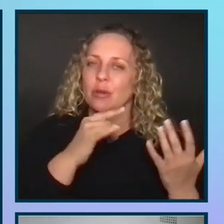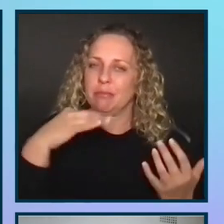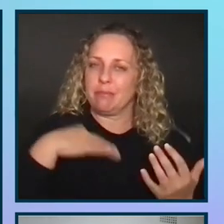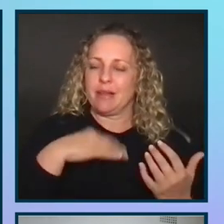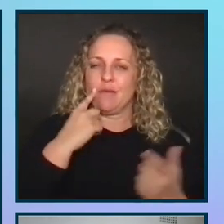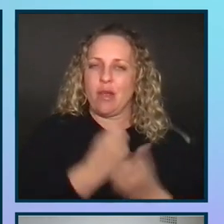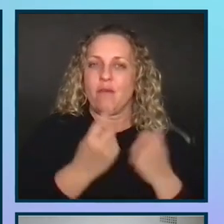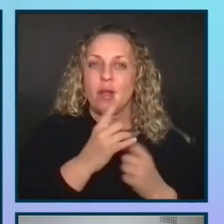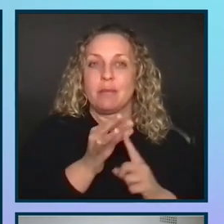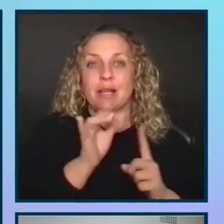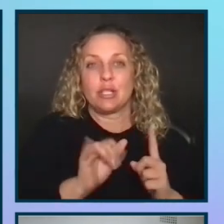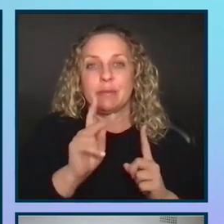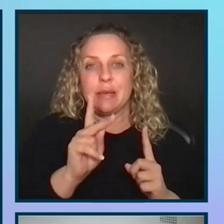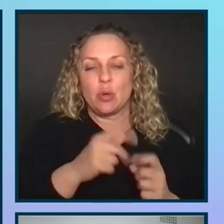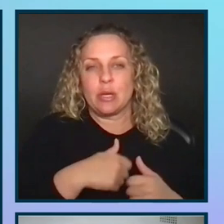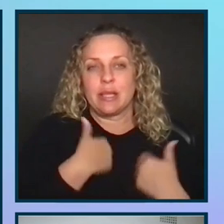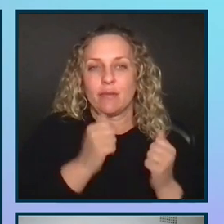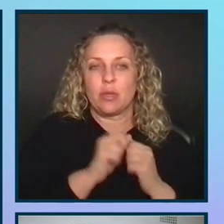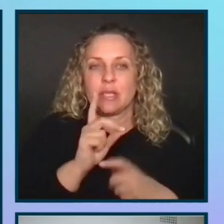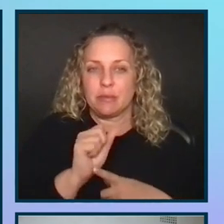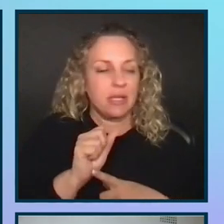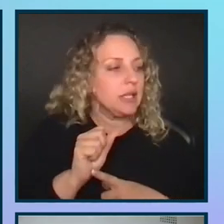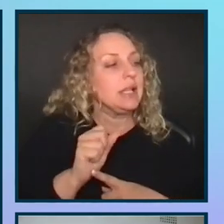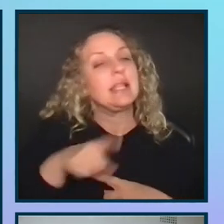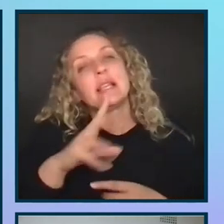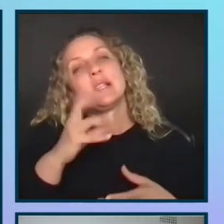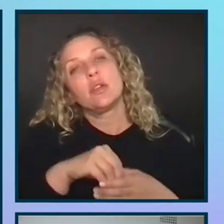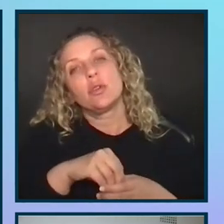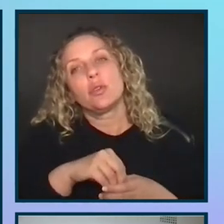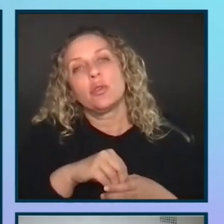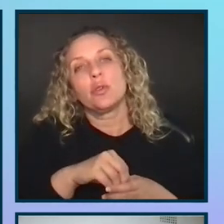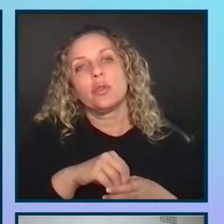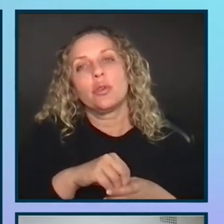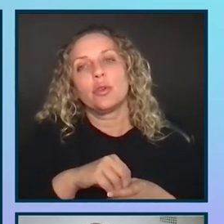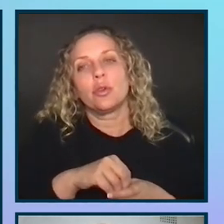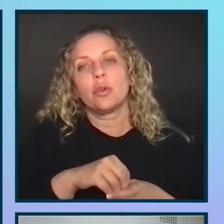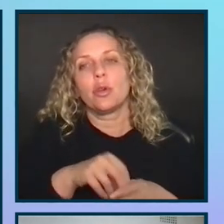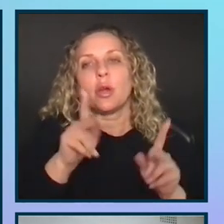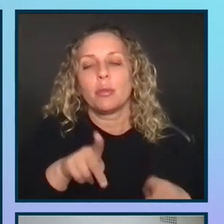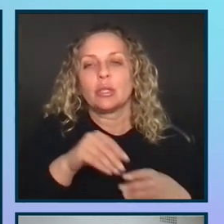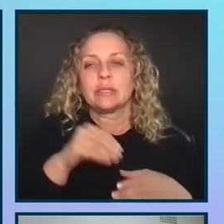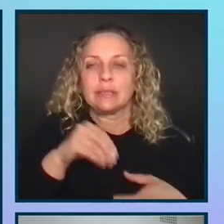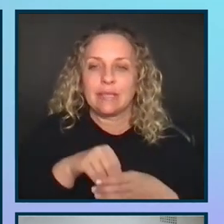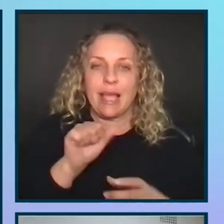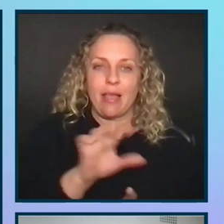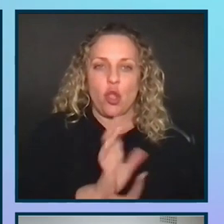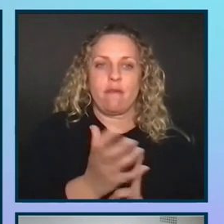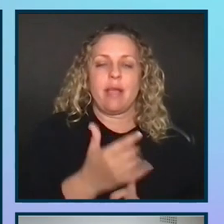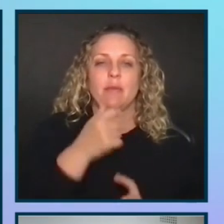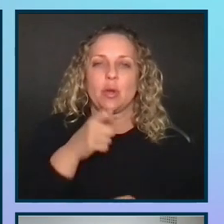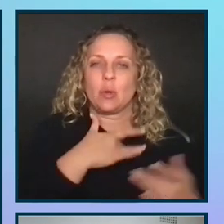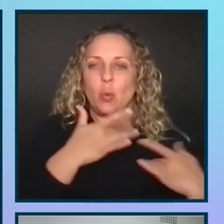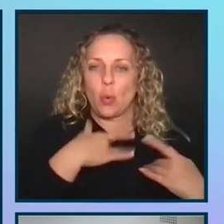especially people who are living with a disability. These include a person can stay within their own environment. So there's no need to